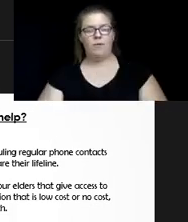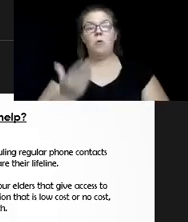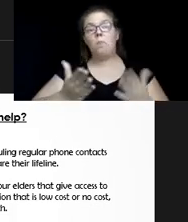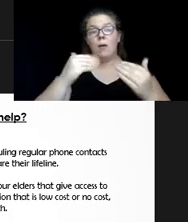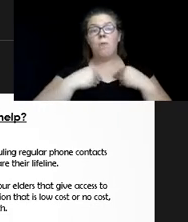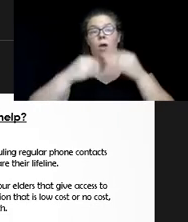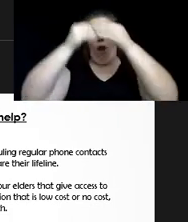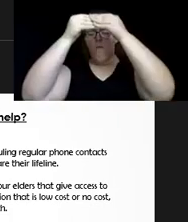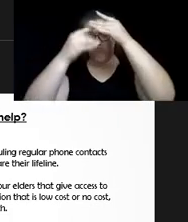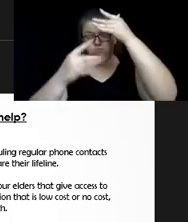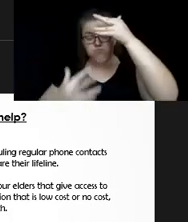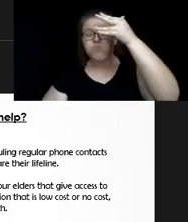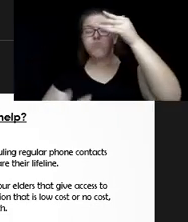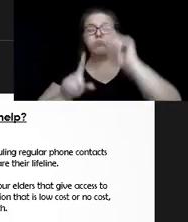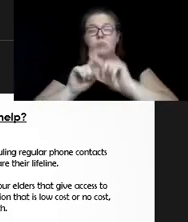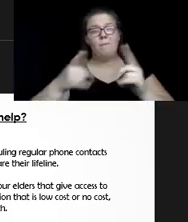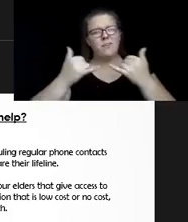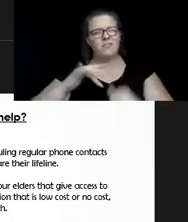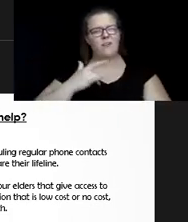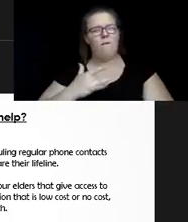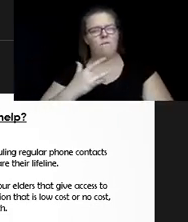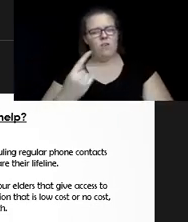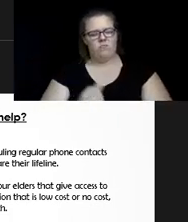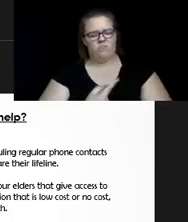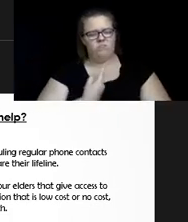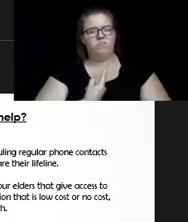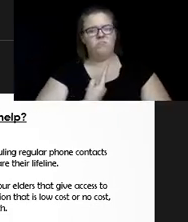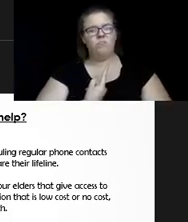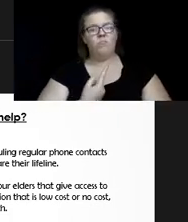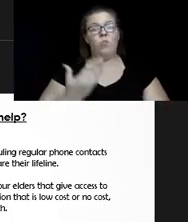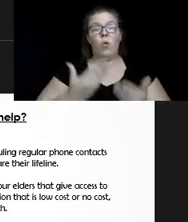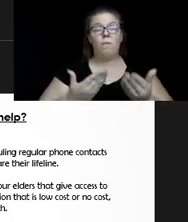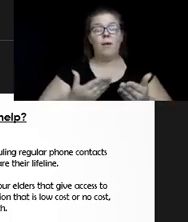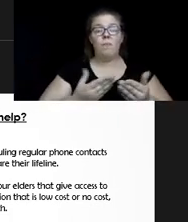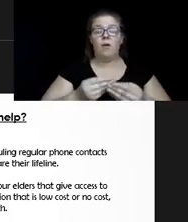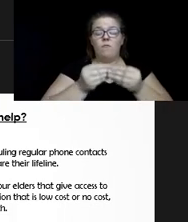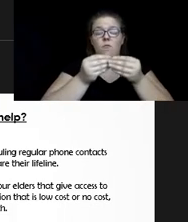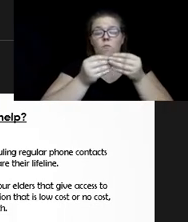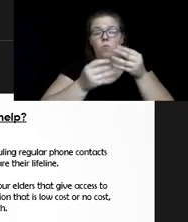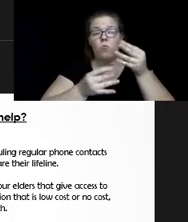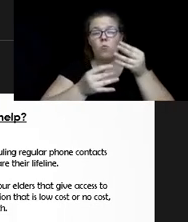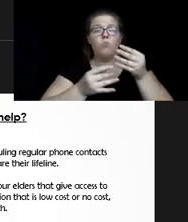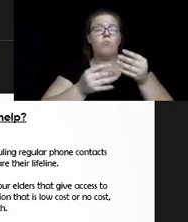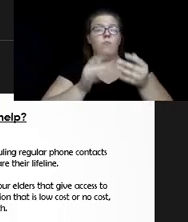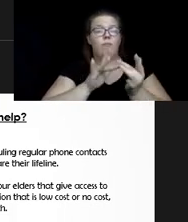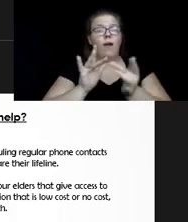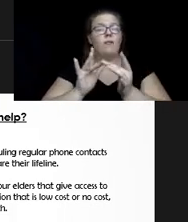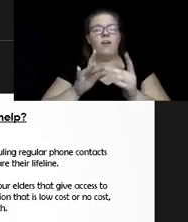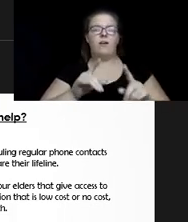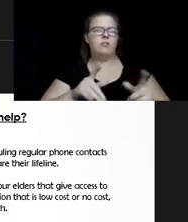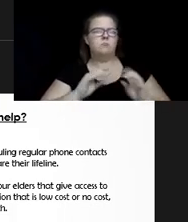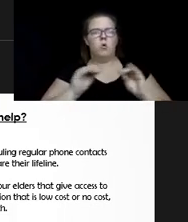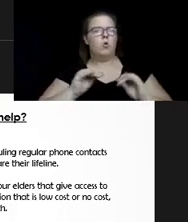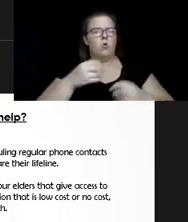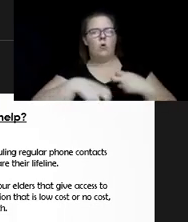feel socially isolated, or you may have very few social contacts and not have an issue with loneliness or social isolation.